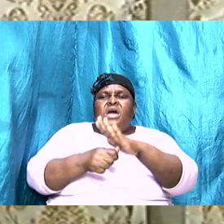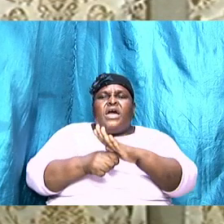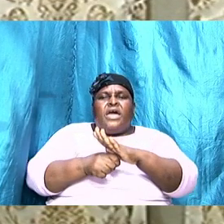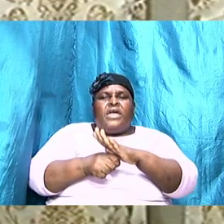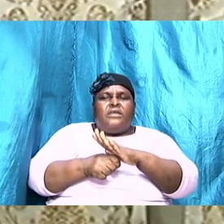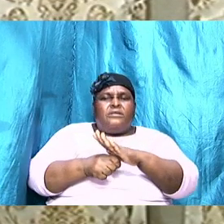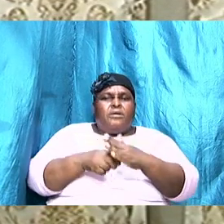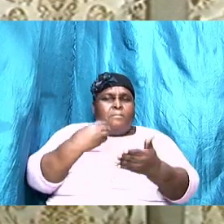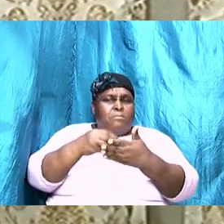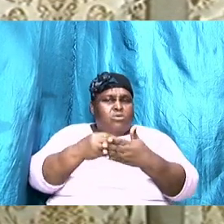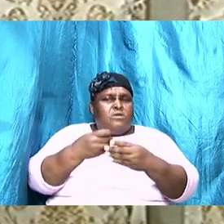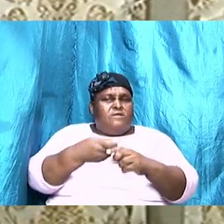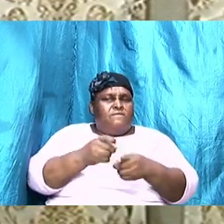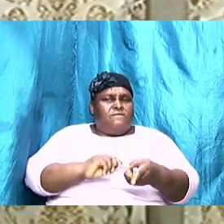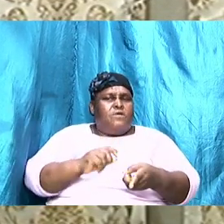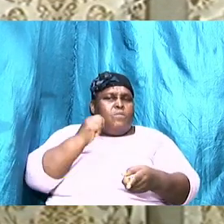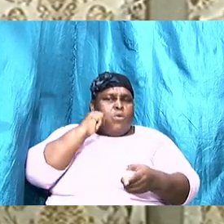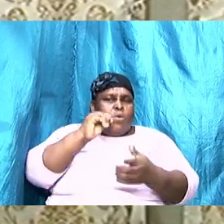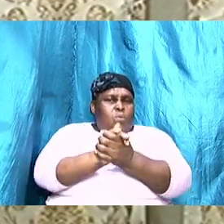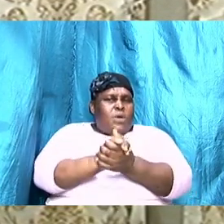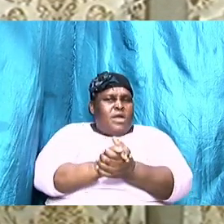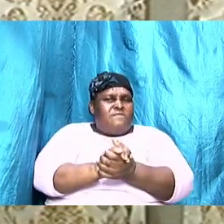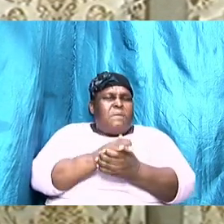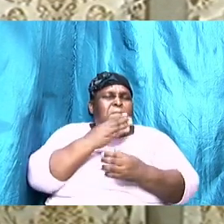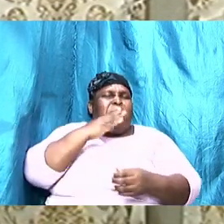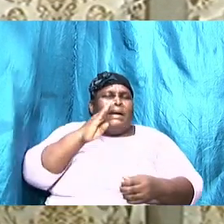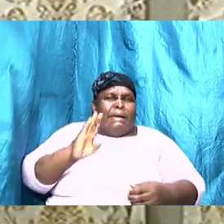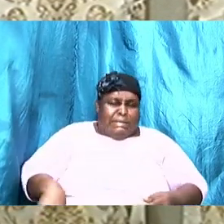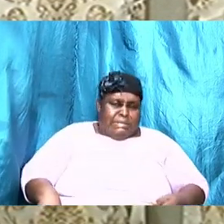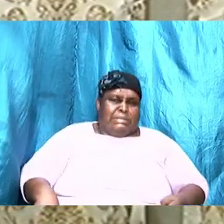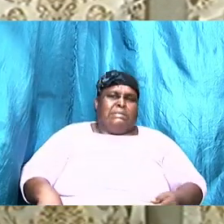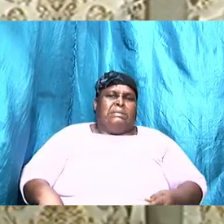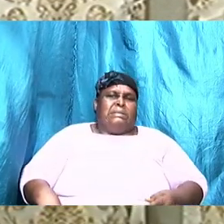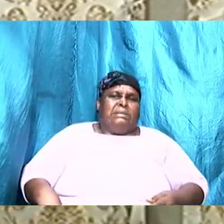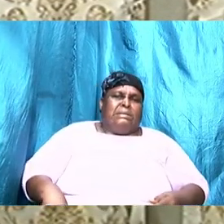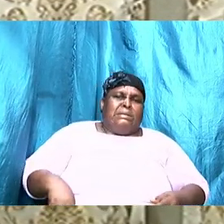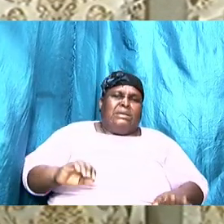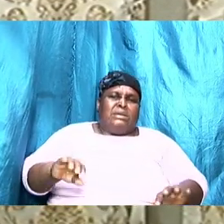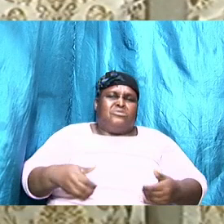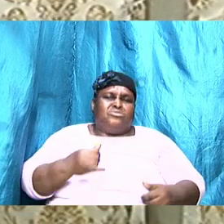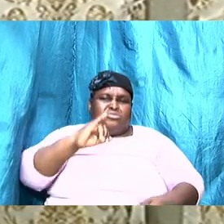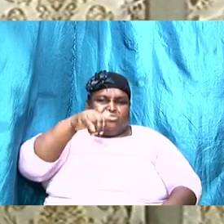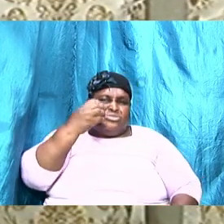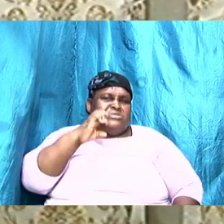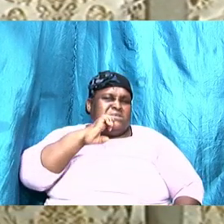their wives it is bad it is reckless and it is just evil